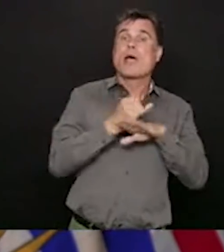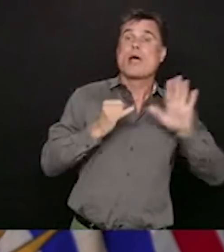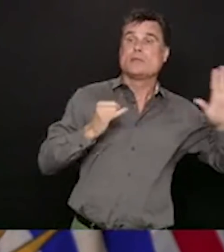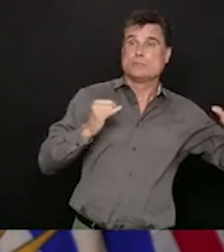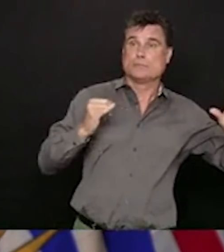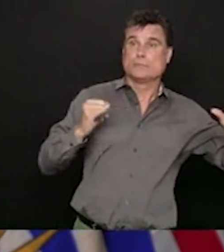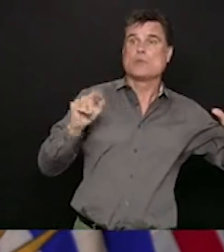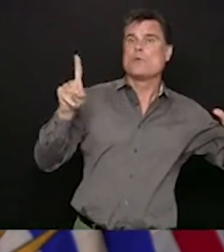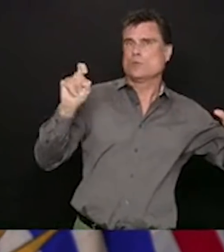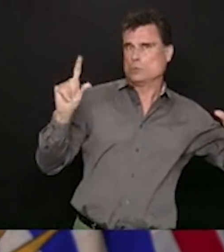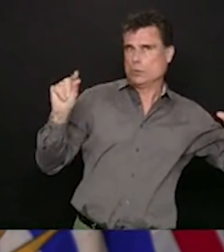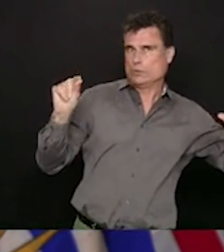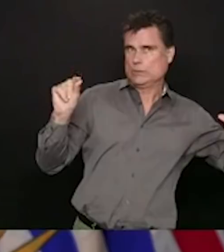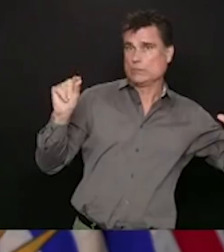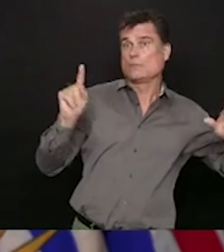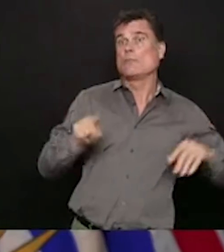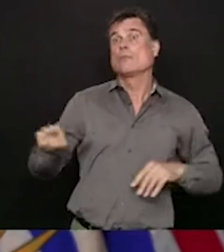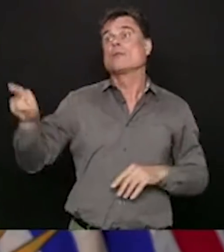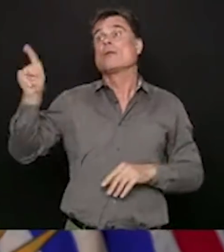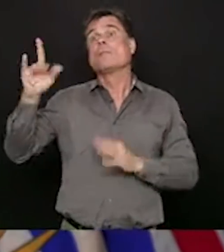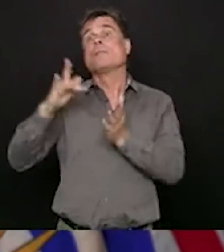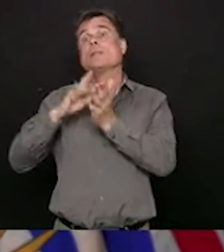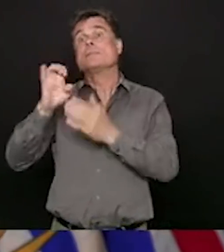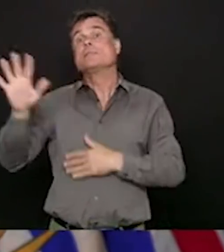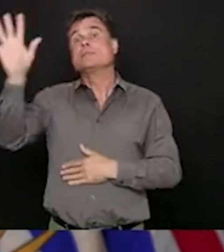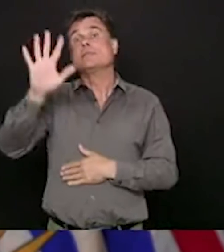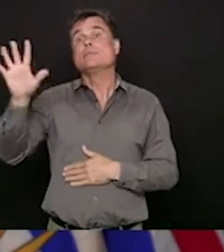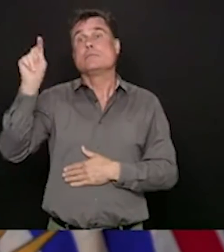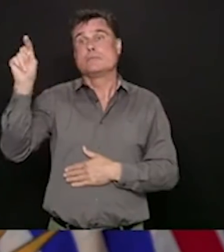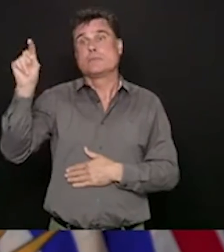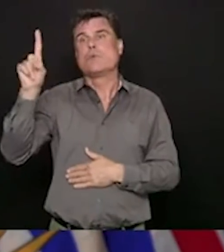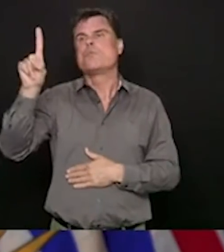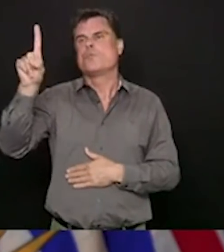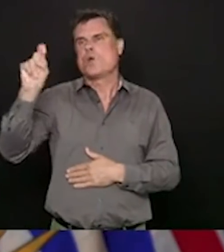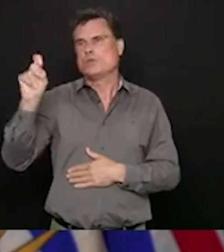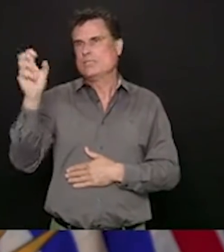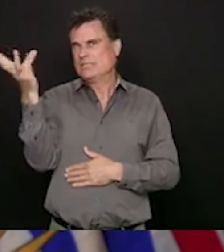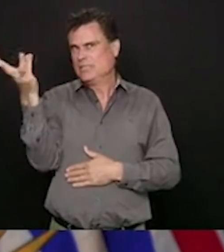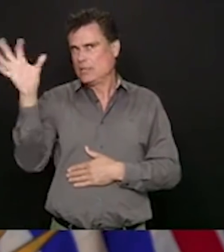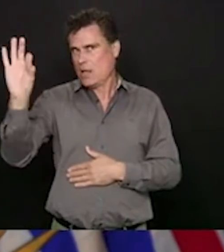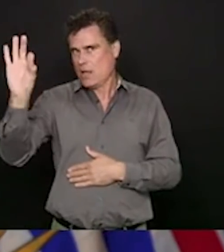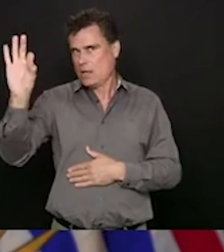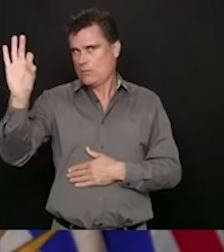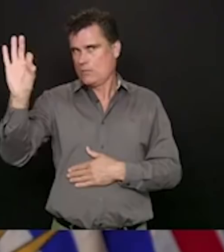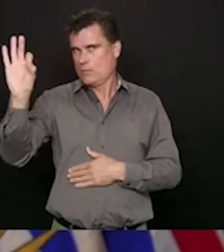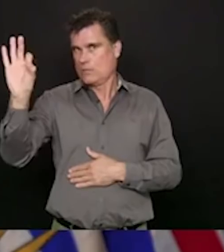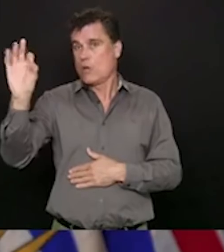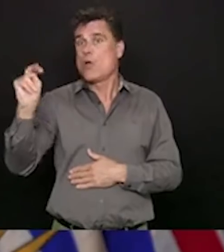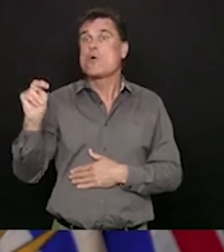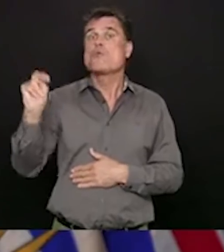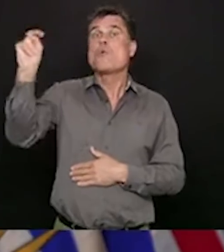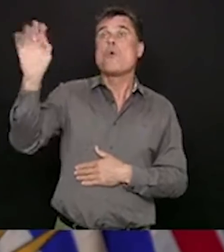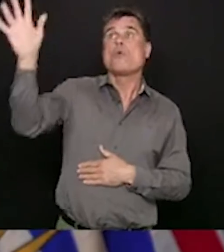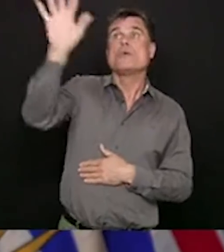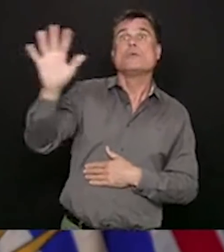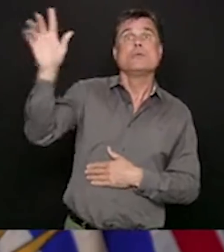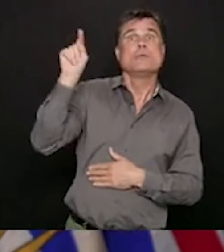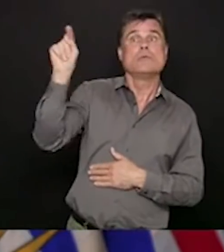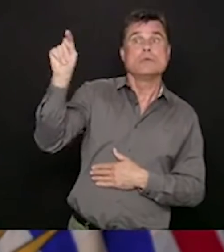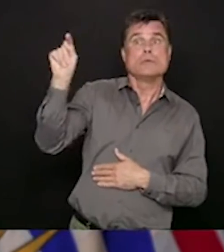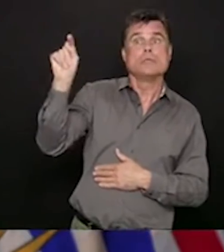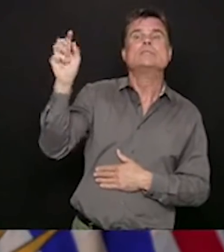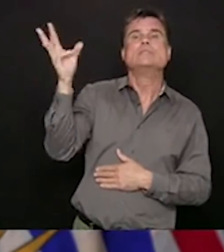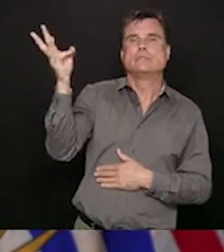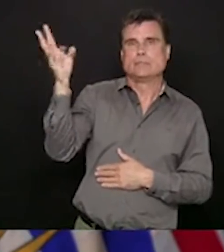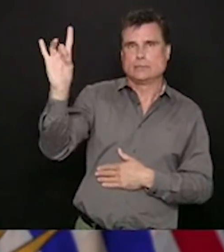Island Health Authority Region, 169 in the Interior Health Region, and 46 people up in the